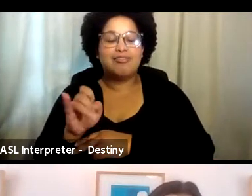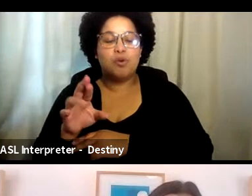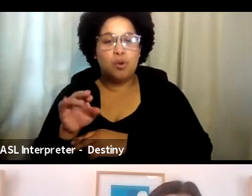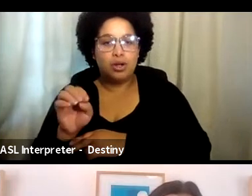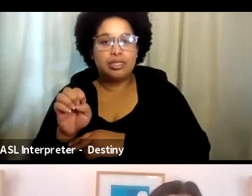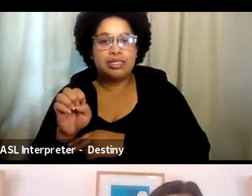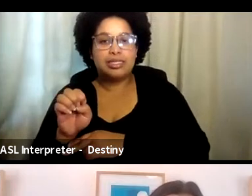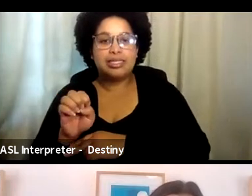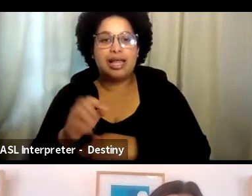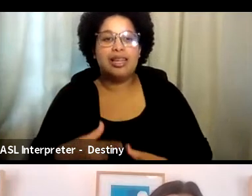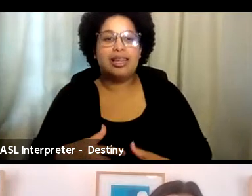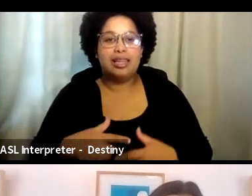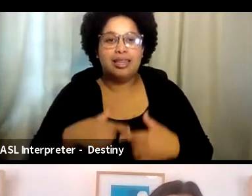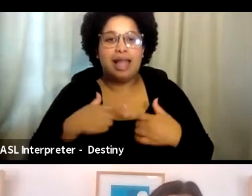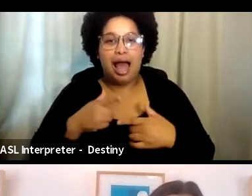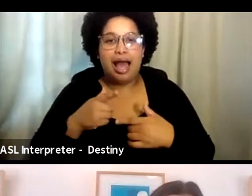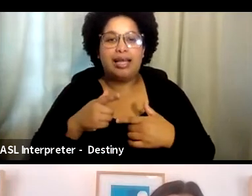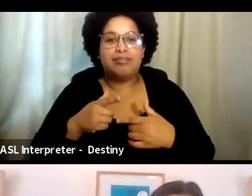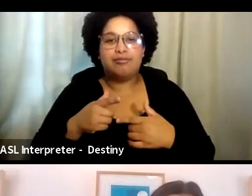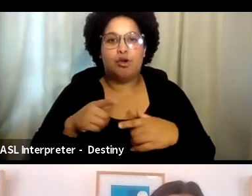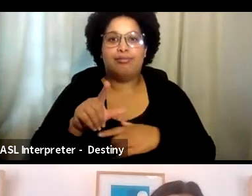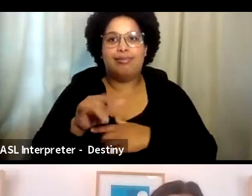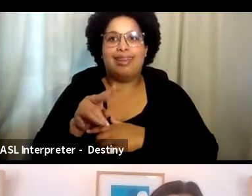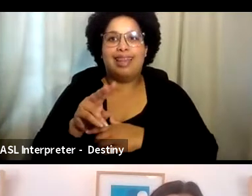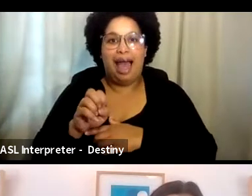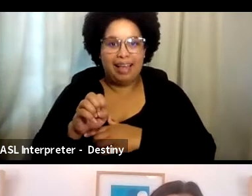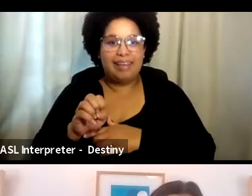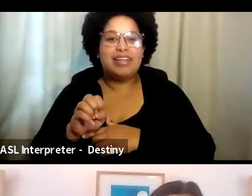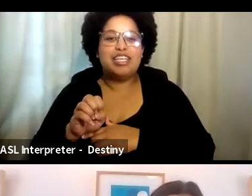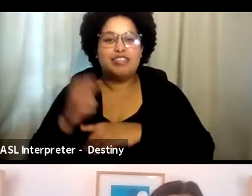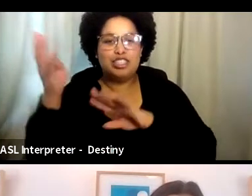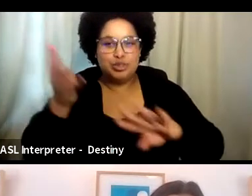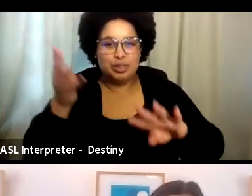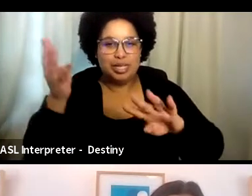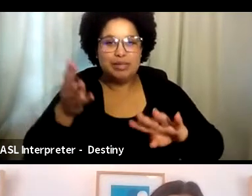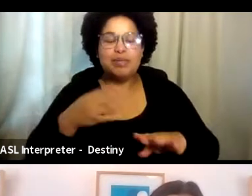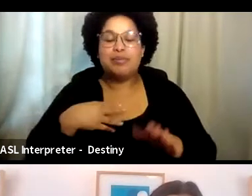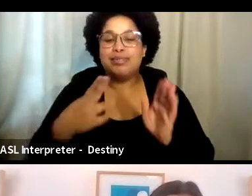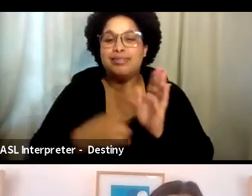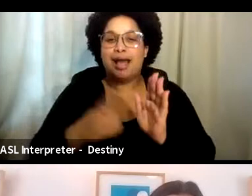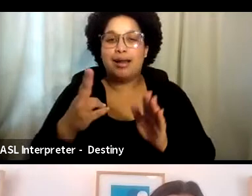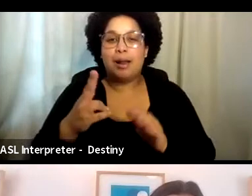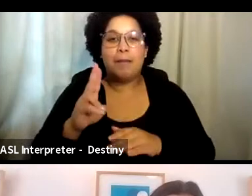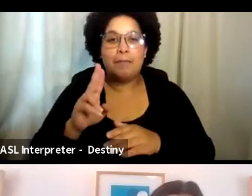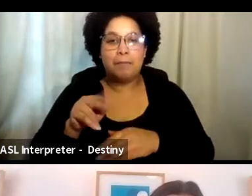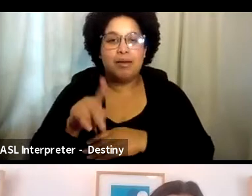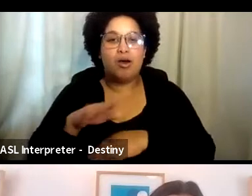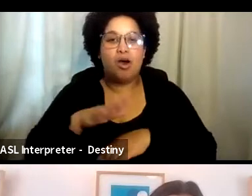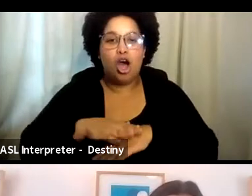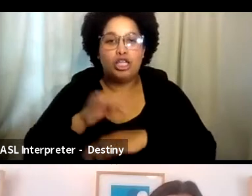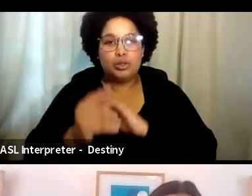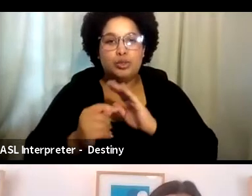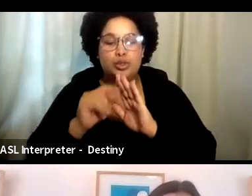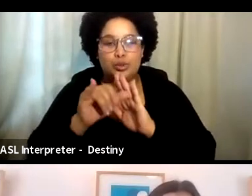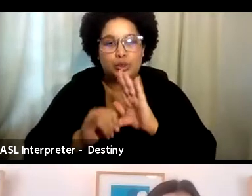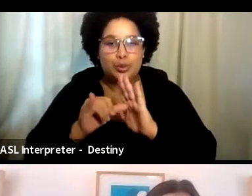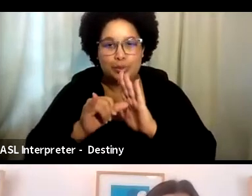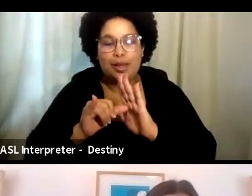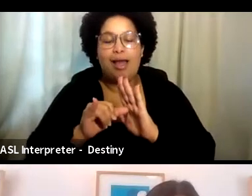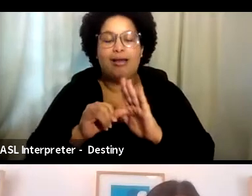engagement live streams. Make sure to sign up if you haven't on the YouTube again and have a beautiful day. Thank you everybody for